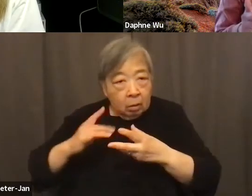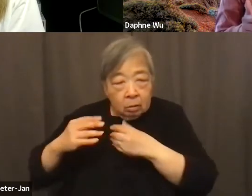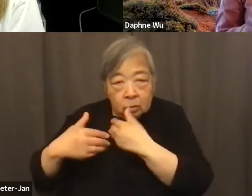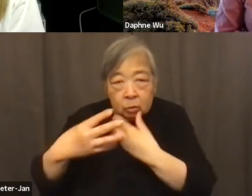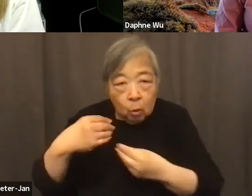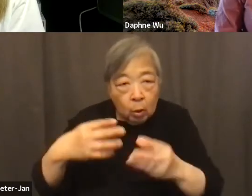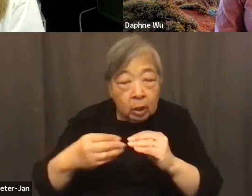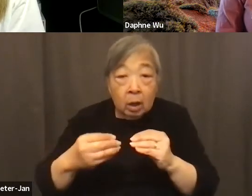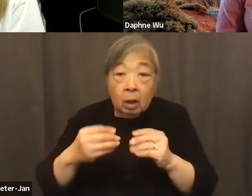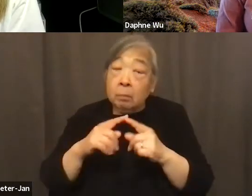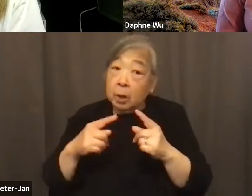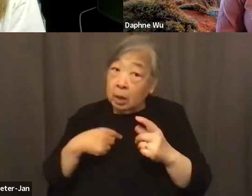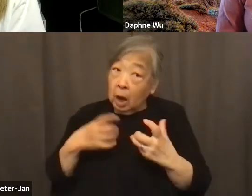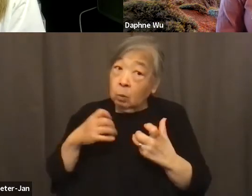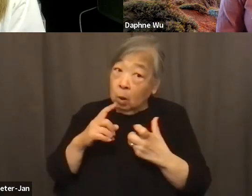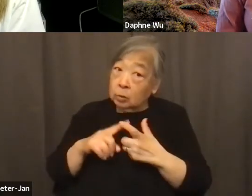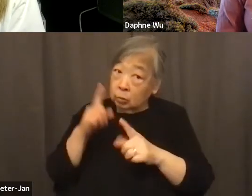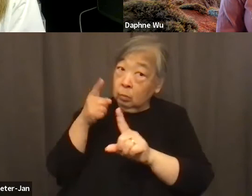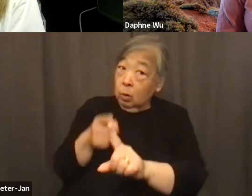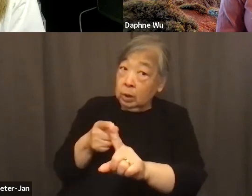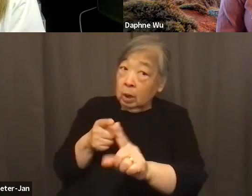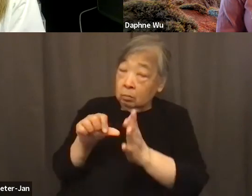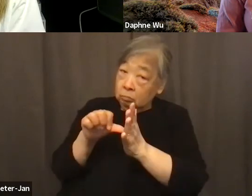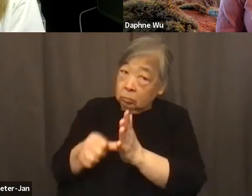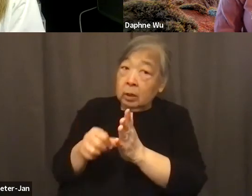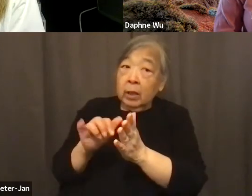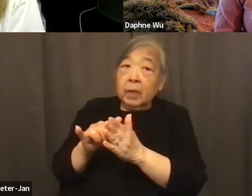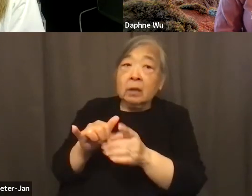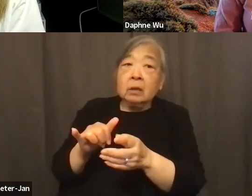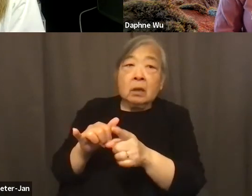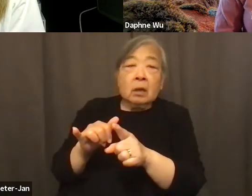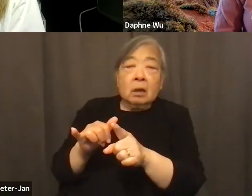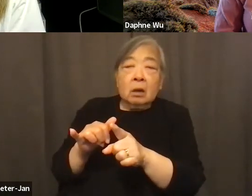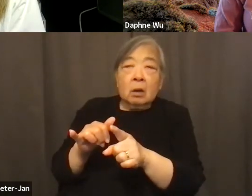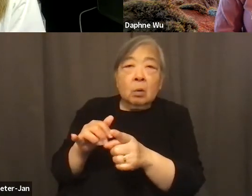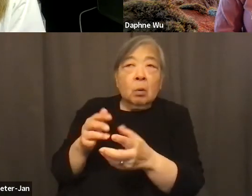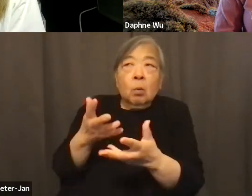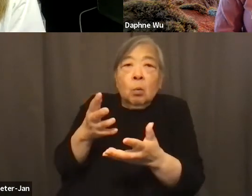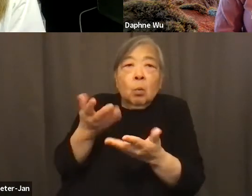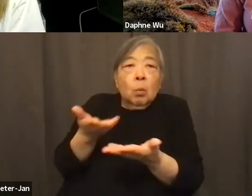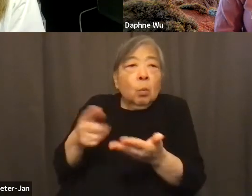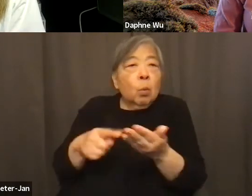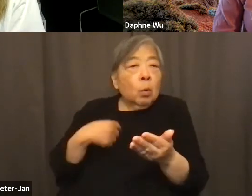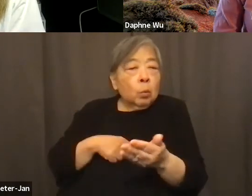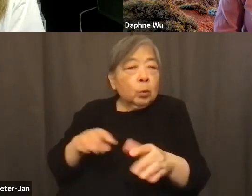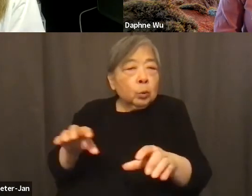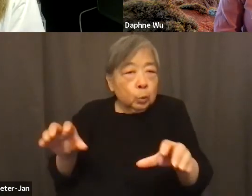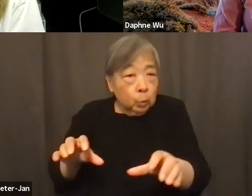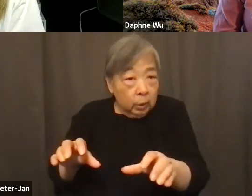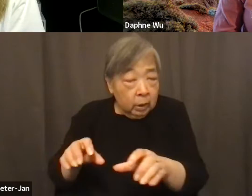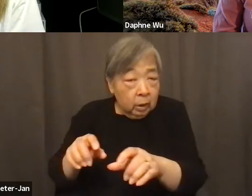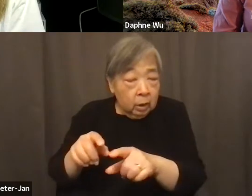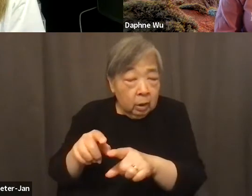I do also want to call out that so much of what we're doing has been